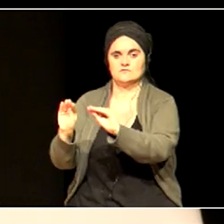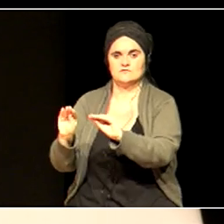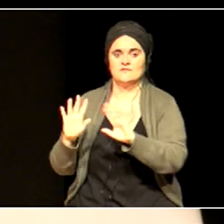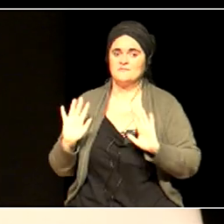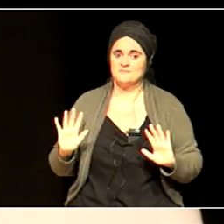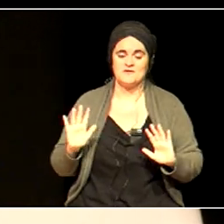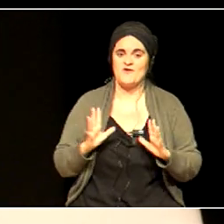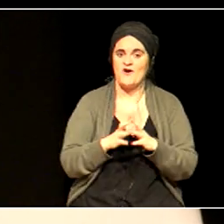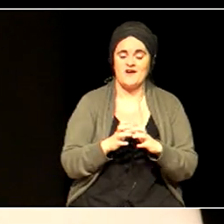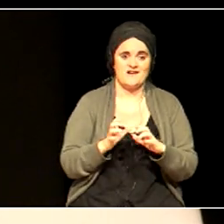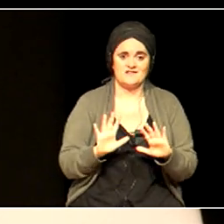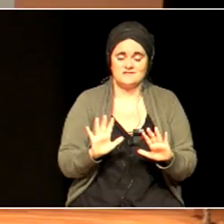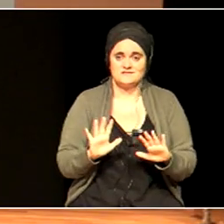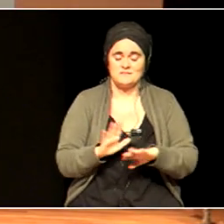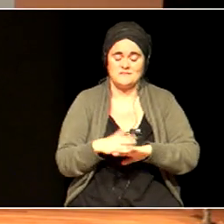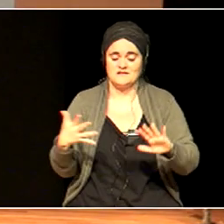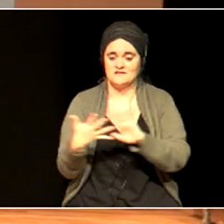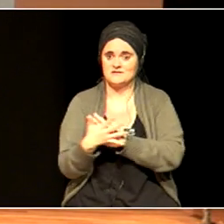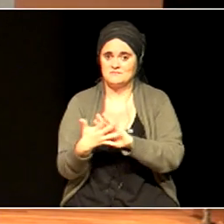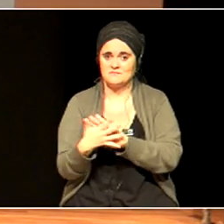of the difficulties that they have.